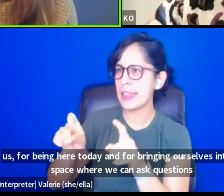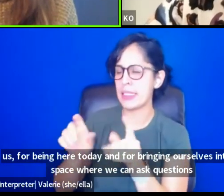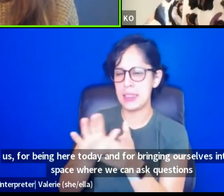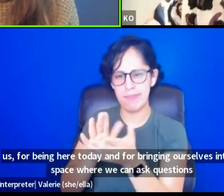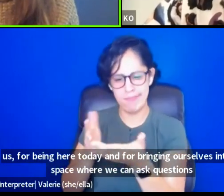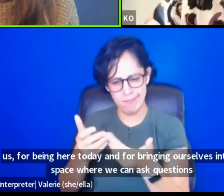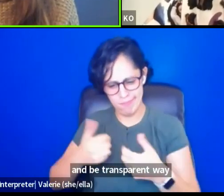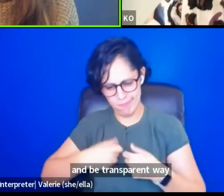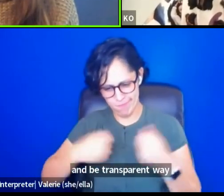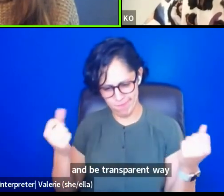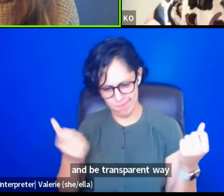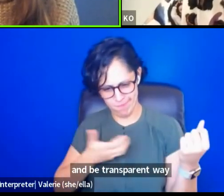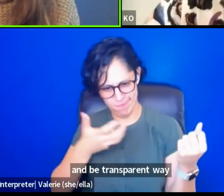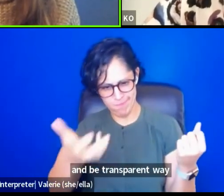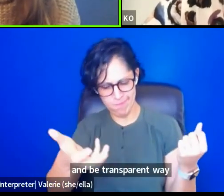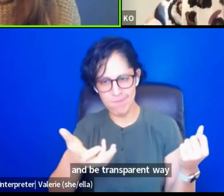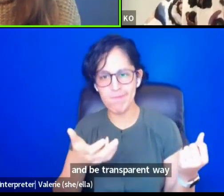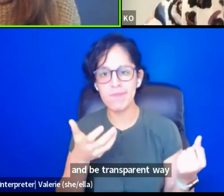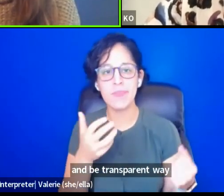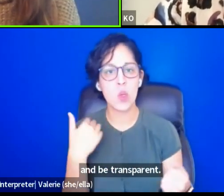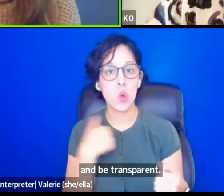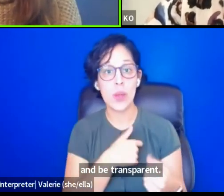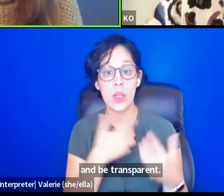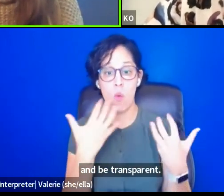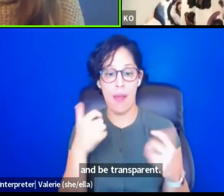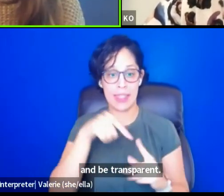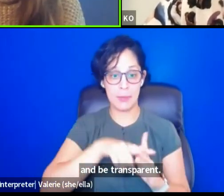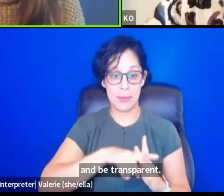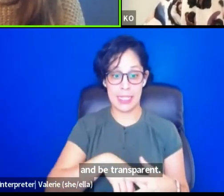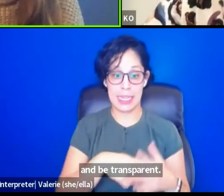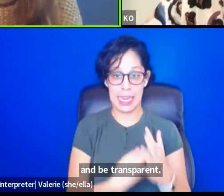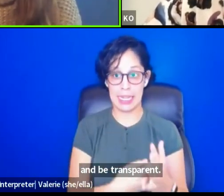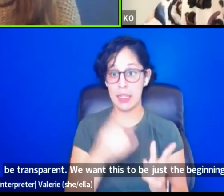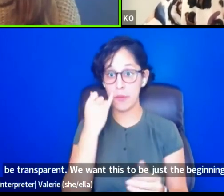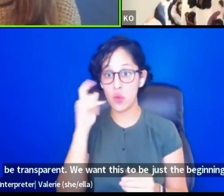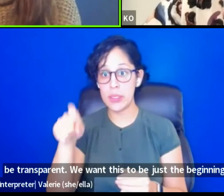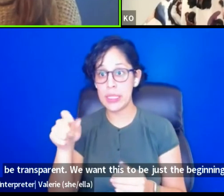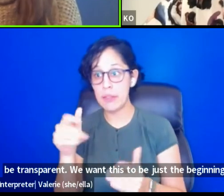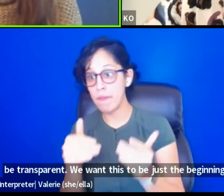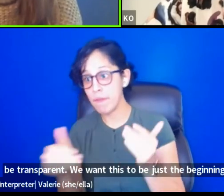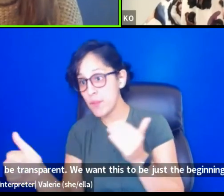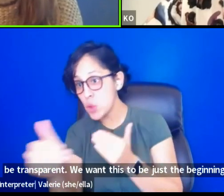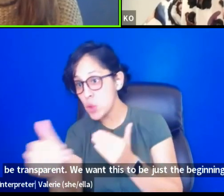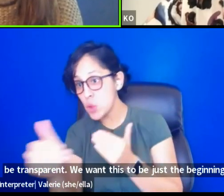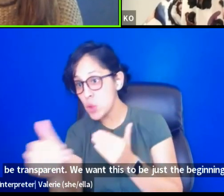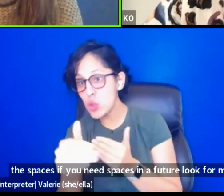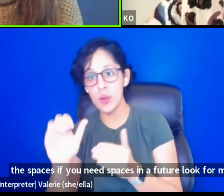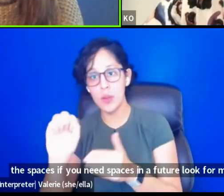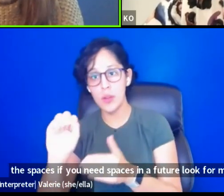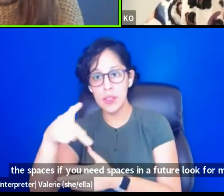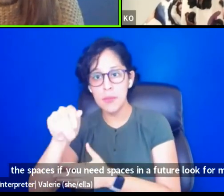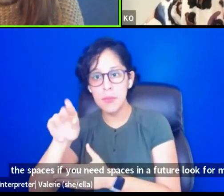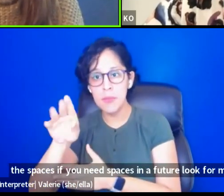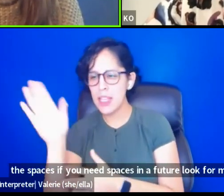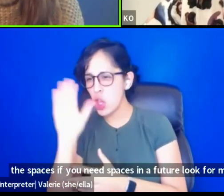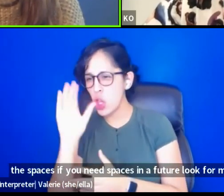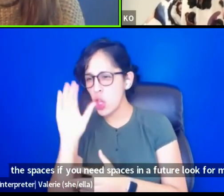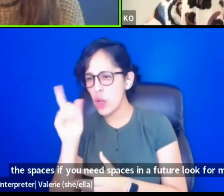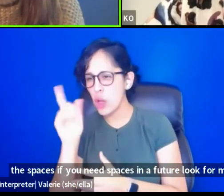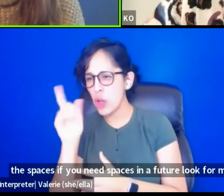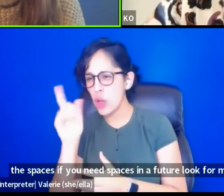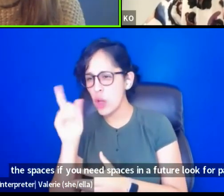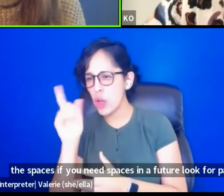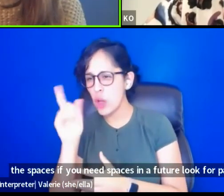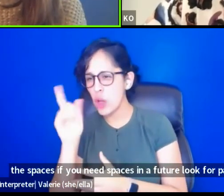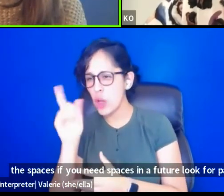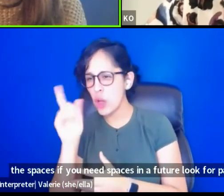Um, we want this to be just the beginning of those spaces. If you need spaces in the future, look for pal meetups every third Thursday. They are